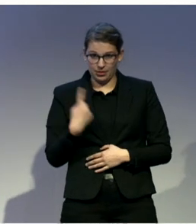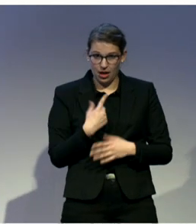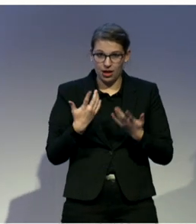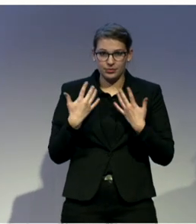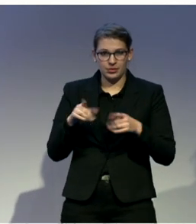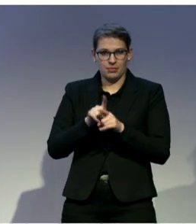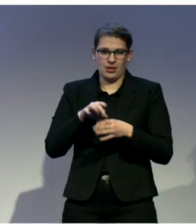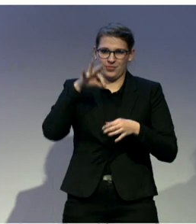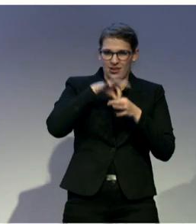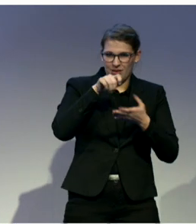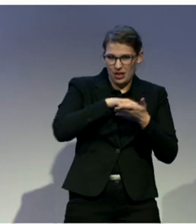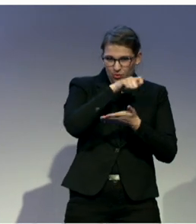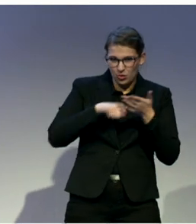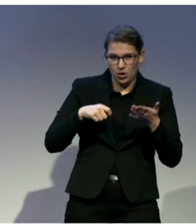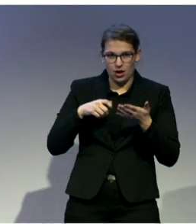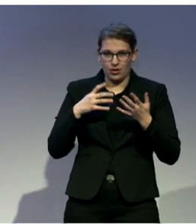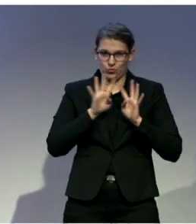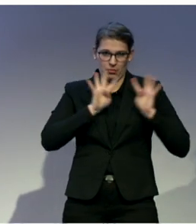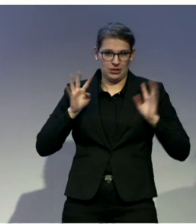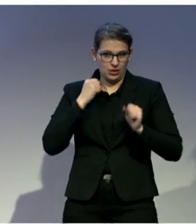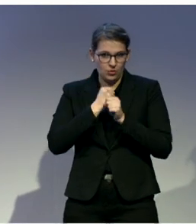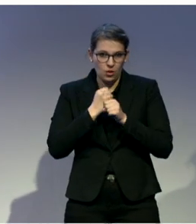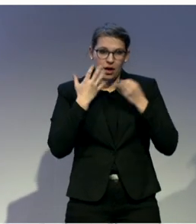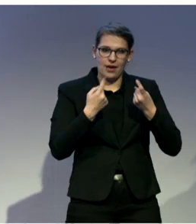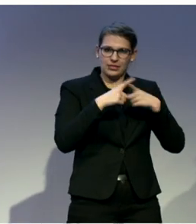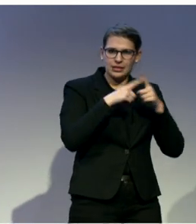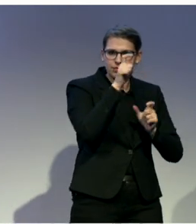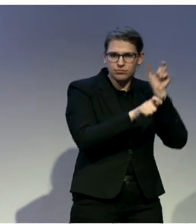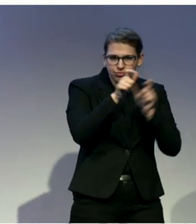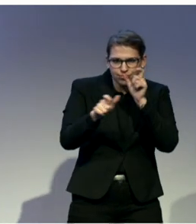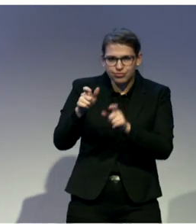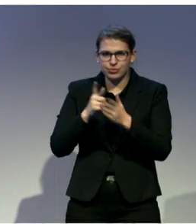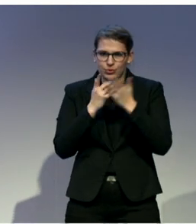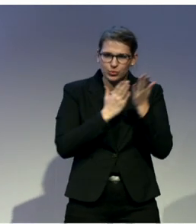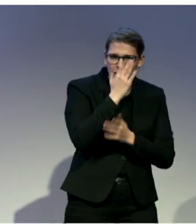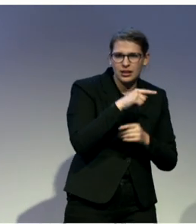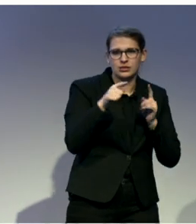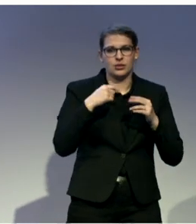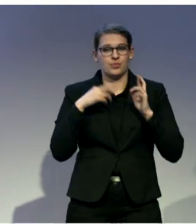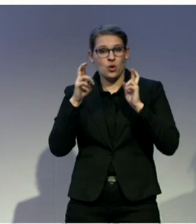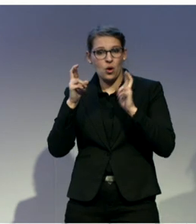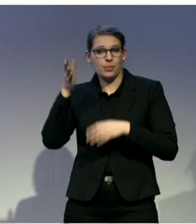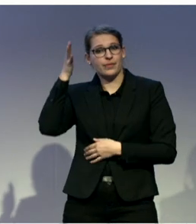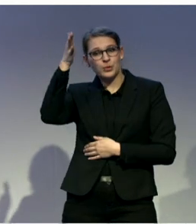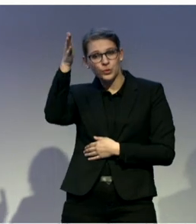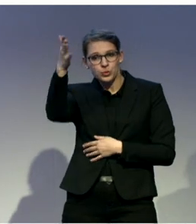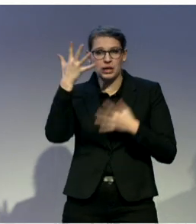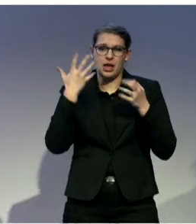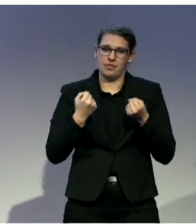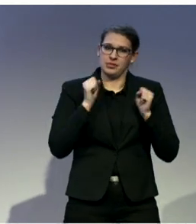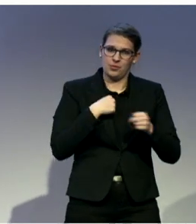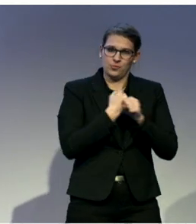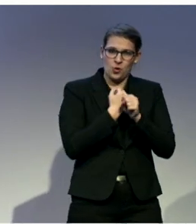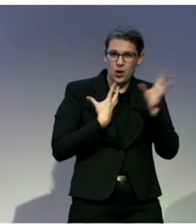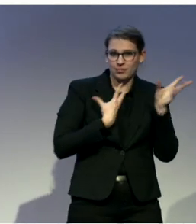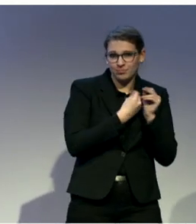rights initiatives. And our hope is that we will be able to work with them so that they will use this specific lexicon and